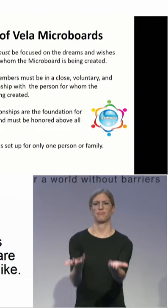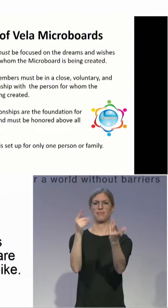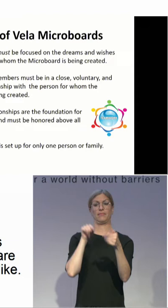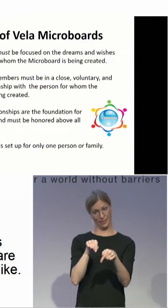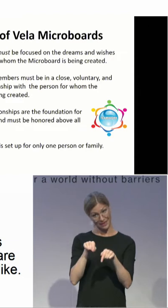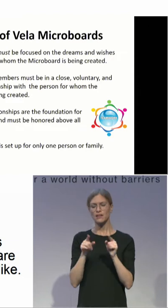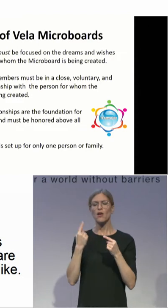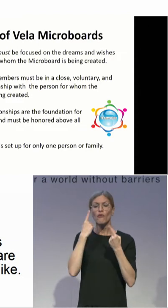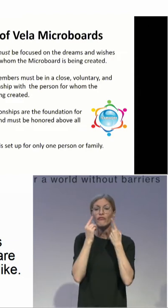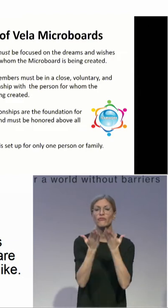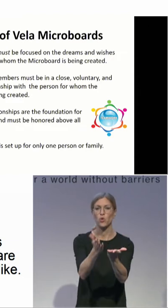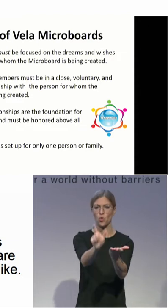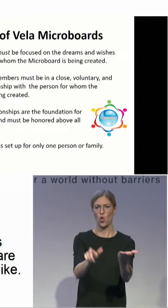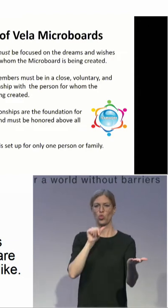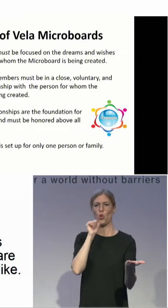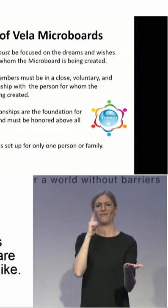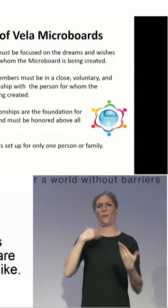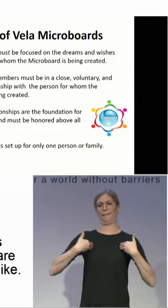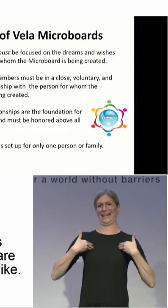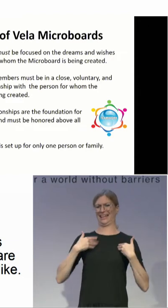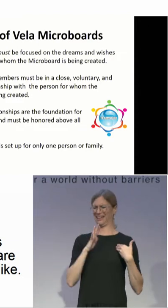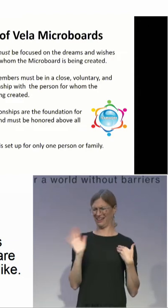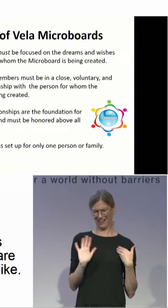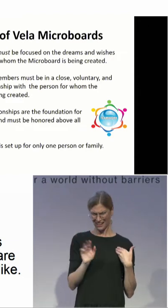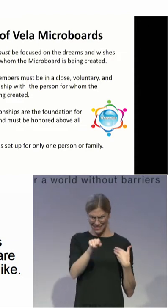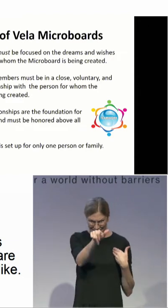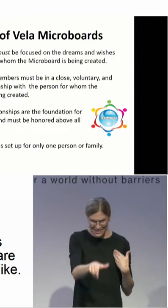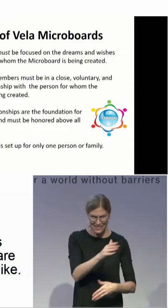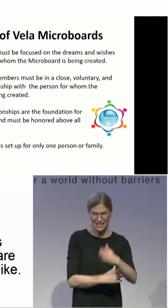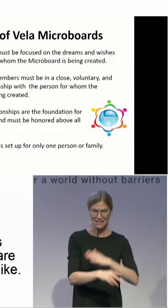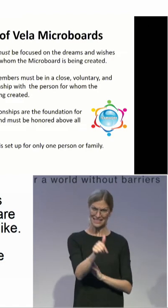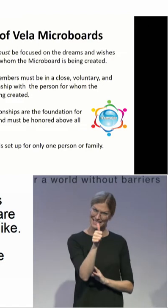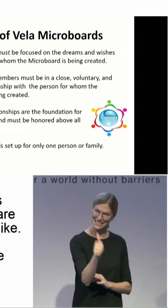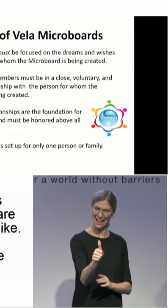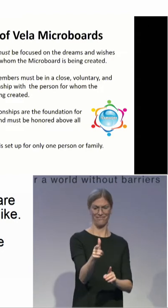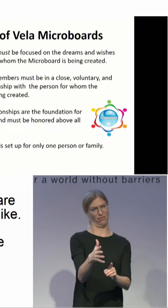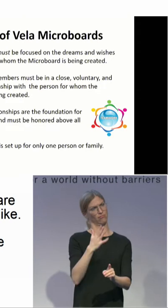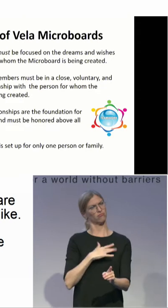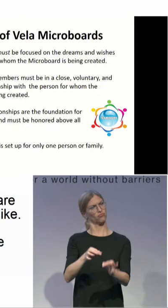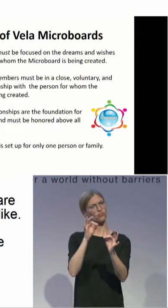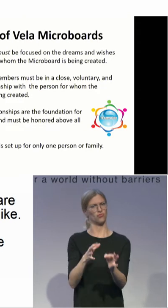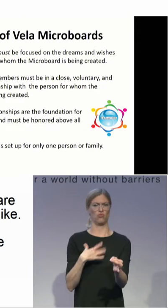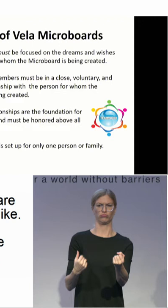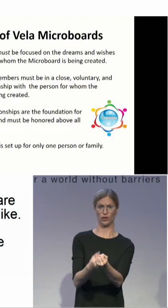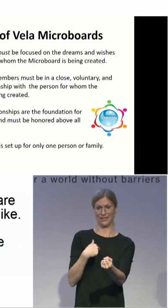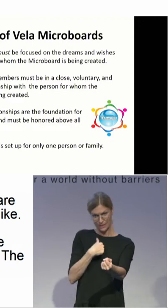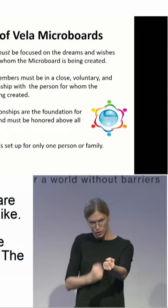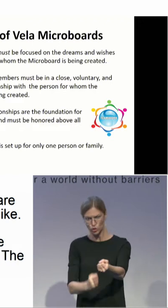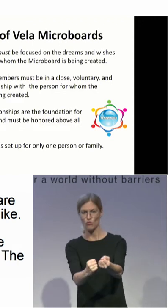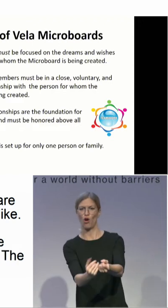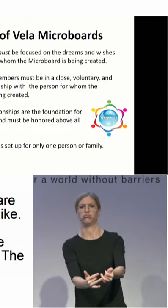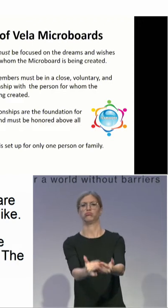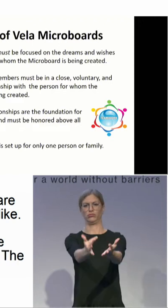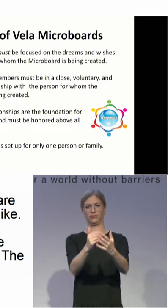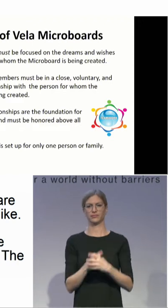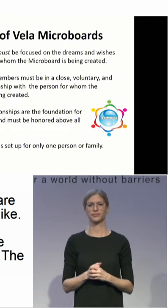be self-evident. The microboard that I sit on, actually, which is the other one that's been around for quite a long time, when we were first talking about where the person